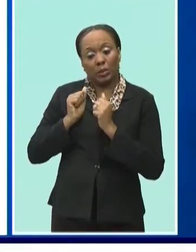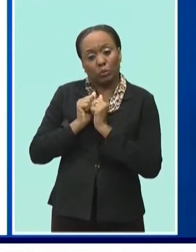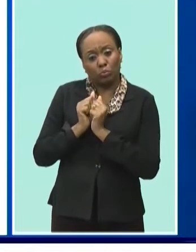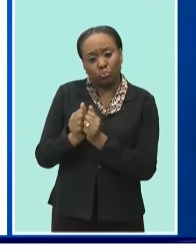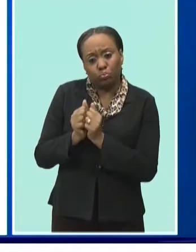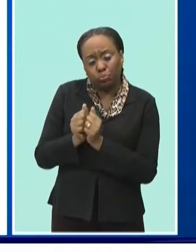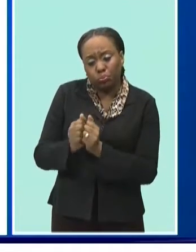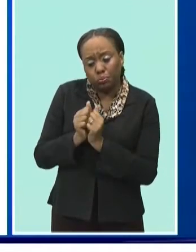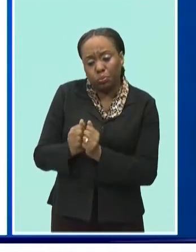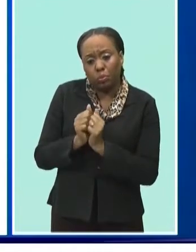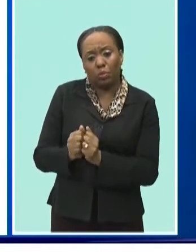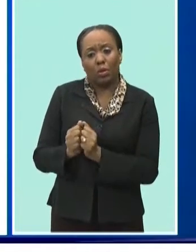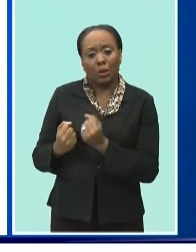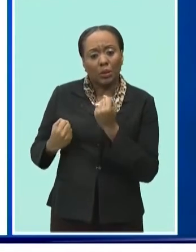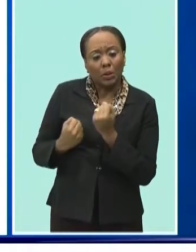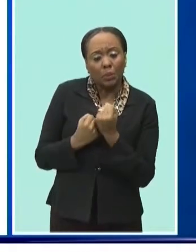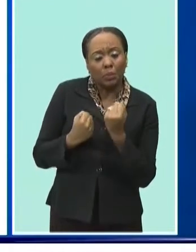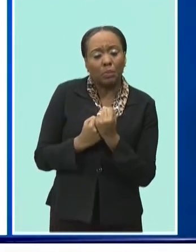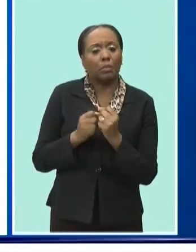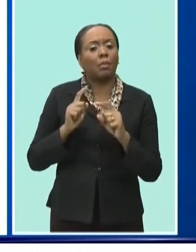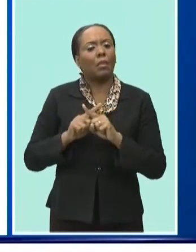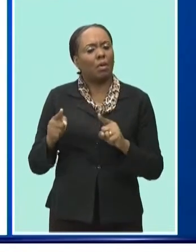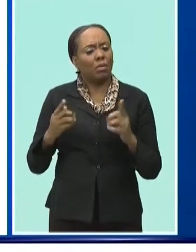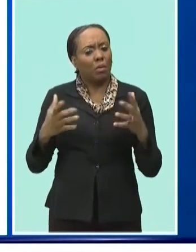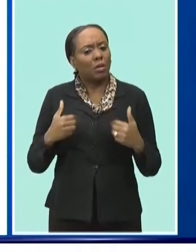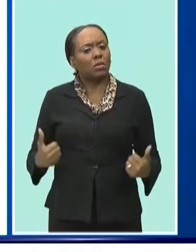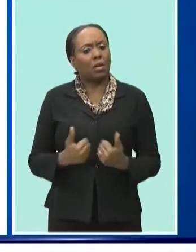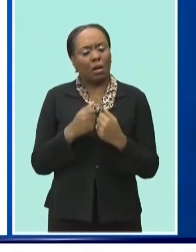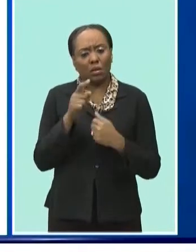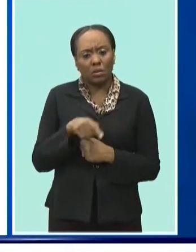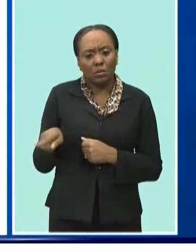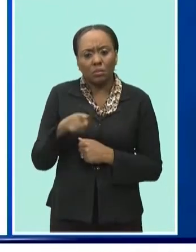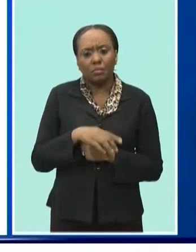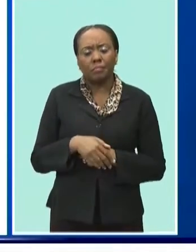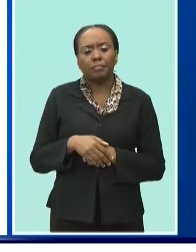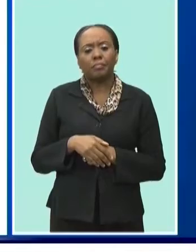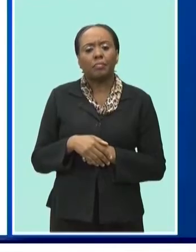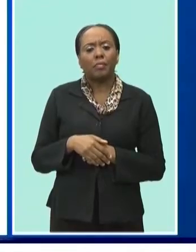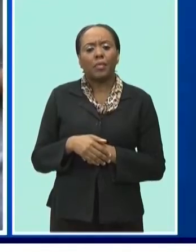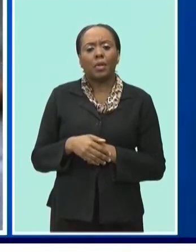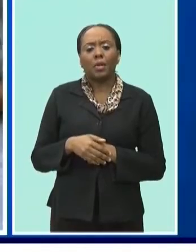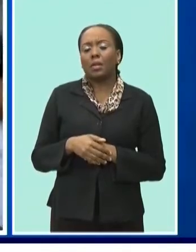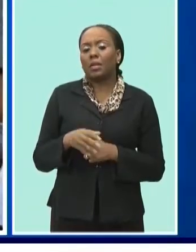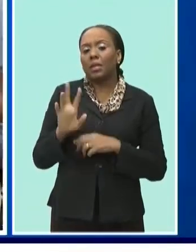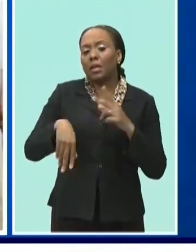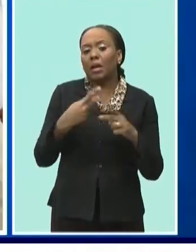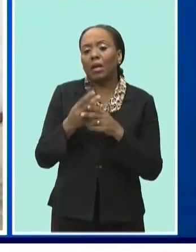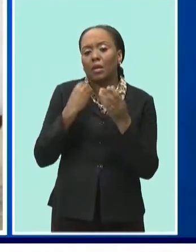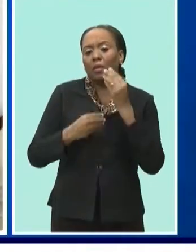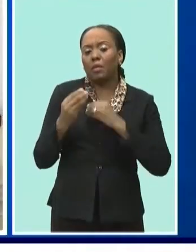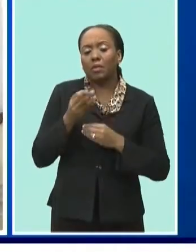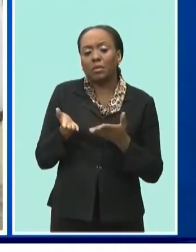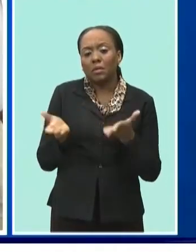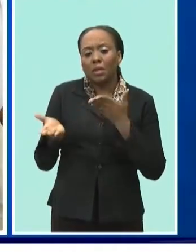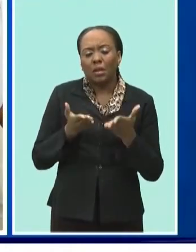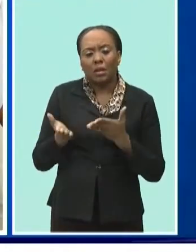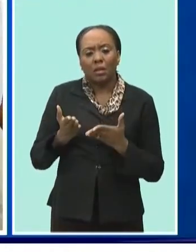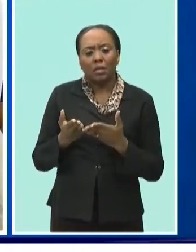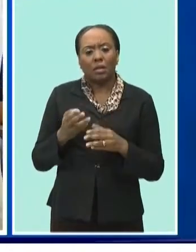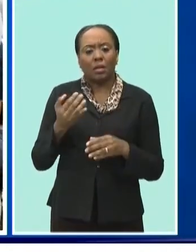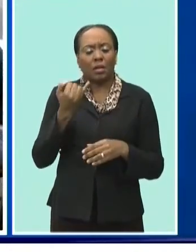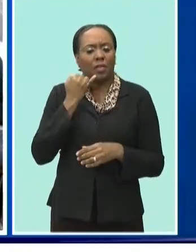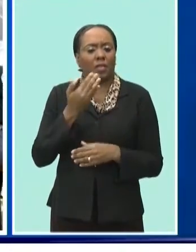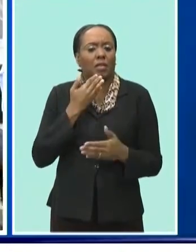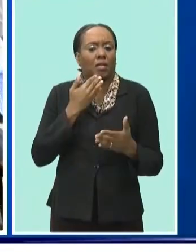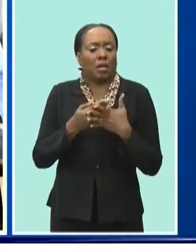are prepared to challenge you to consider what it is you're providing for consumption in terms of nutrition and the